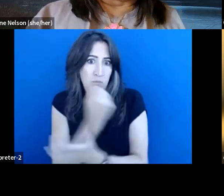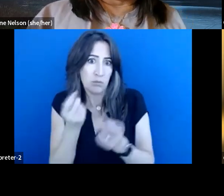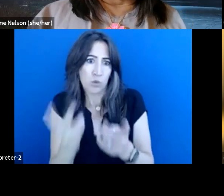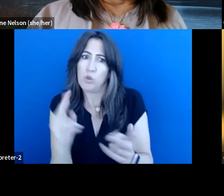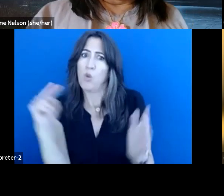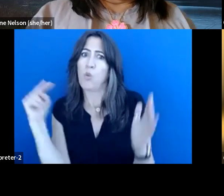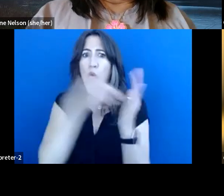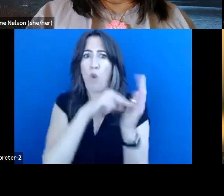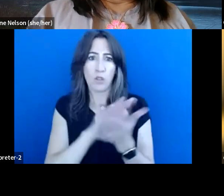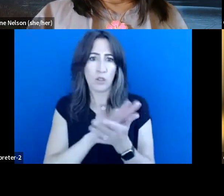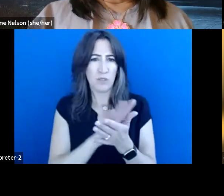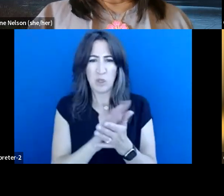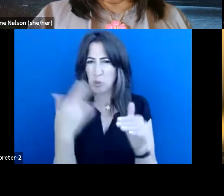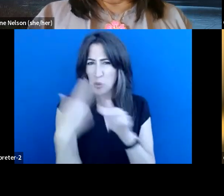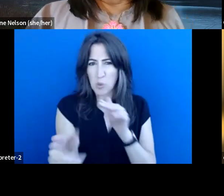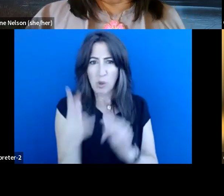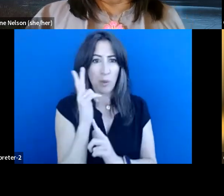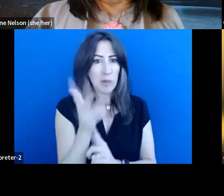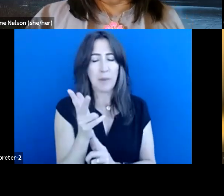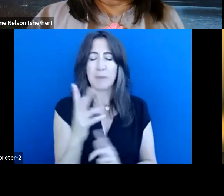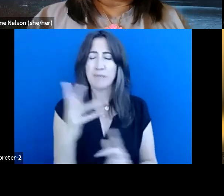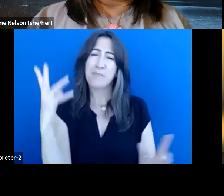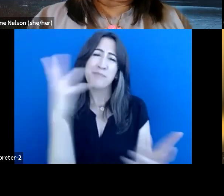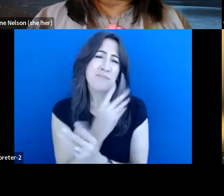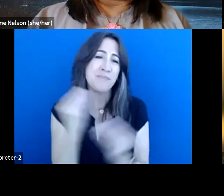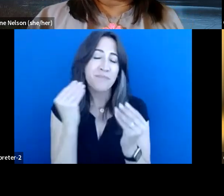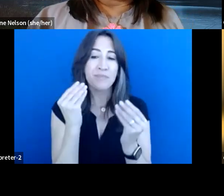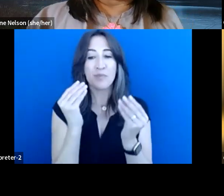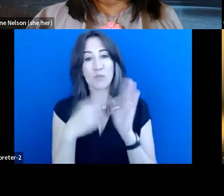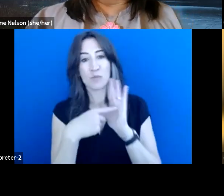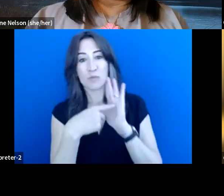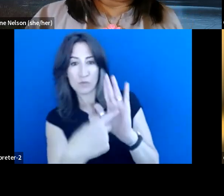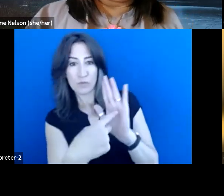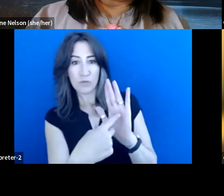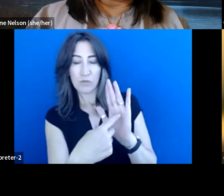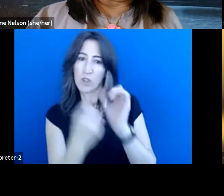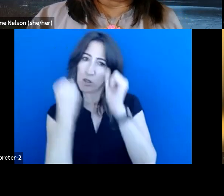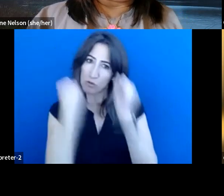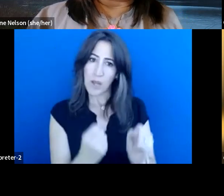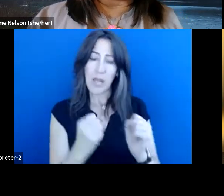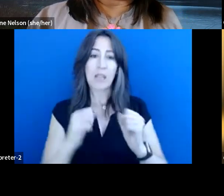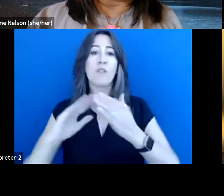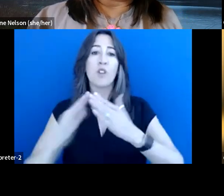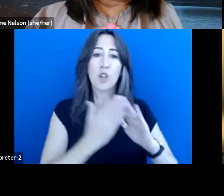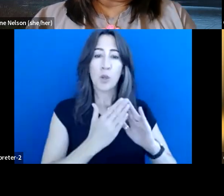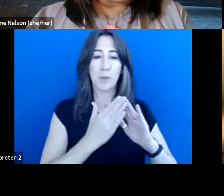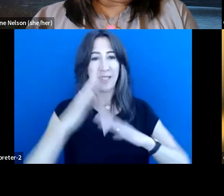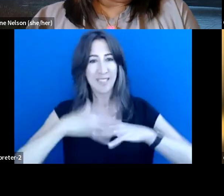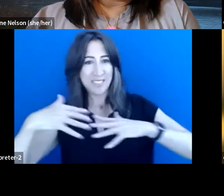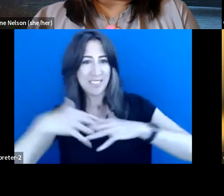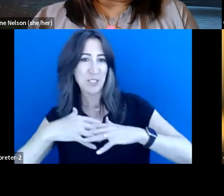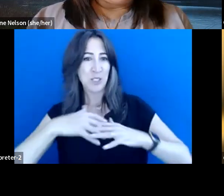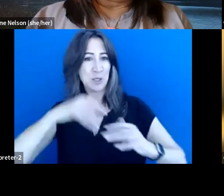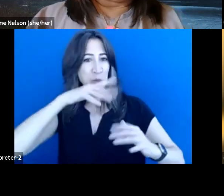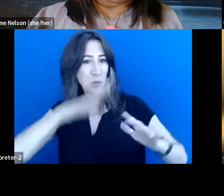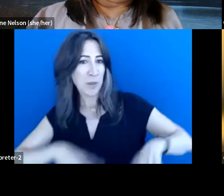half minutes long. And it's lovely. And it just shows the strength of urban Indigenous matriarchs that continue